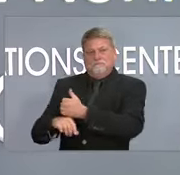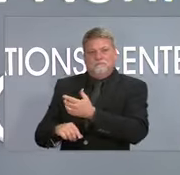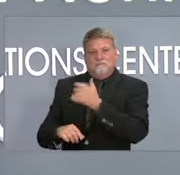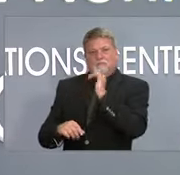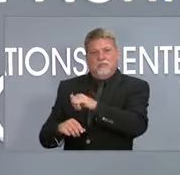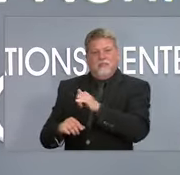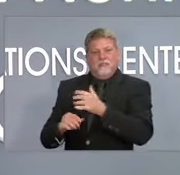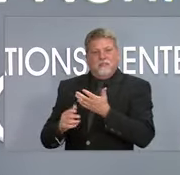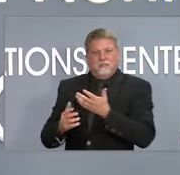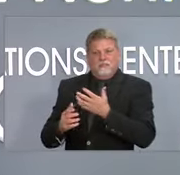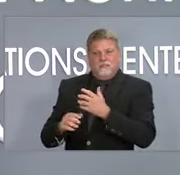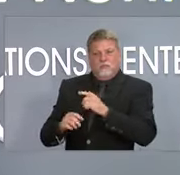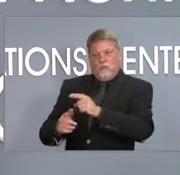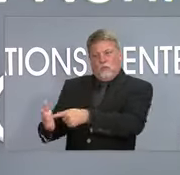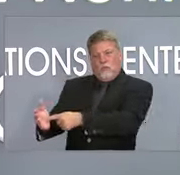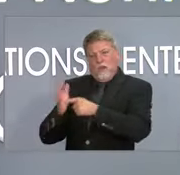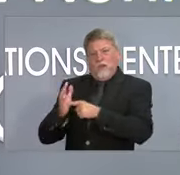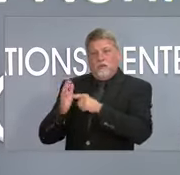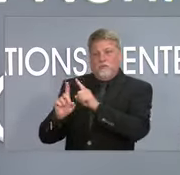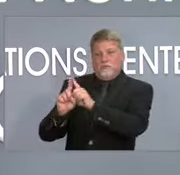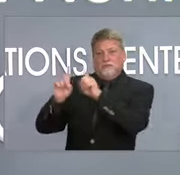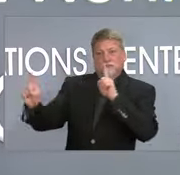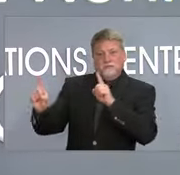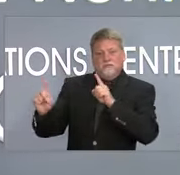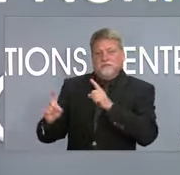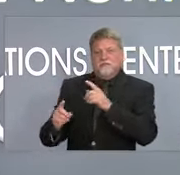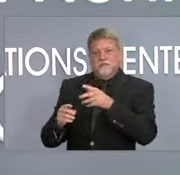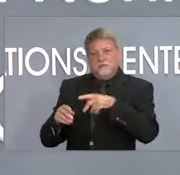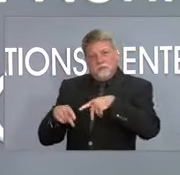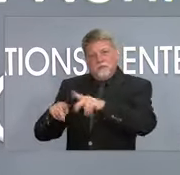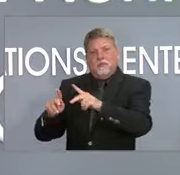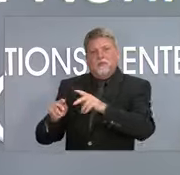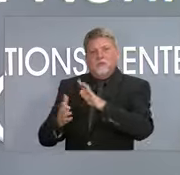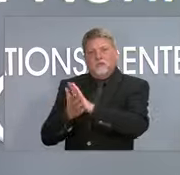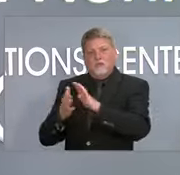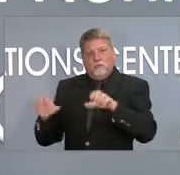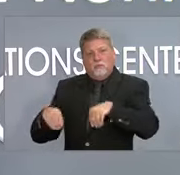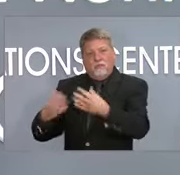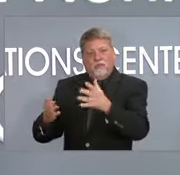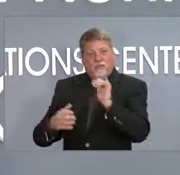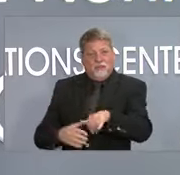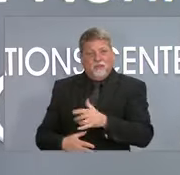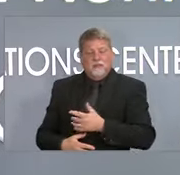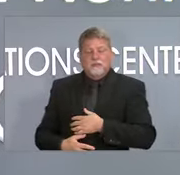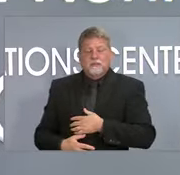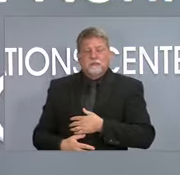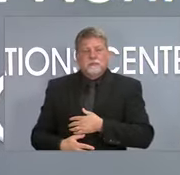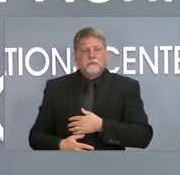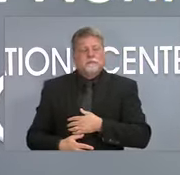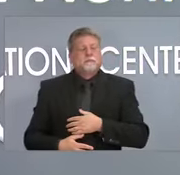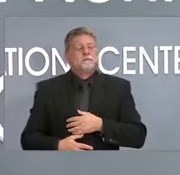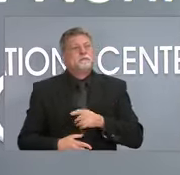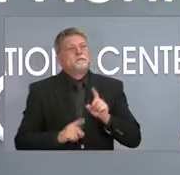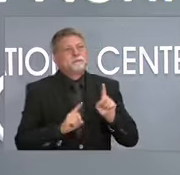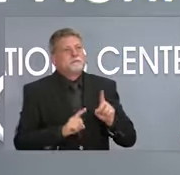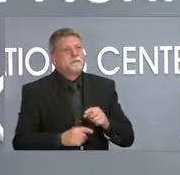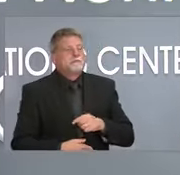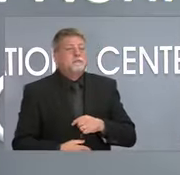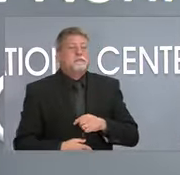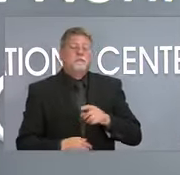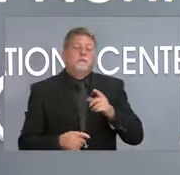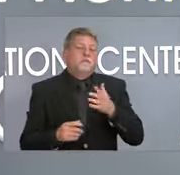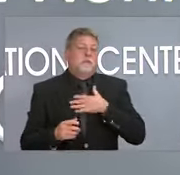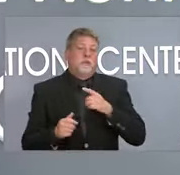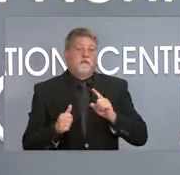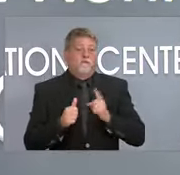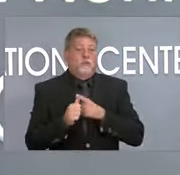Well, first, I can't emphasize enough how important it is for us to have children in the classroom